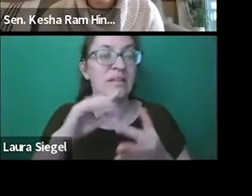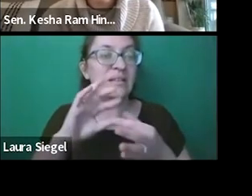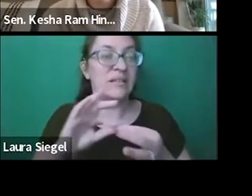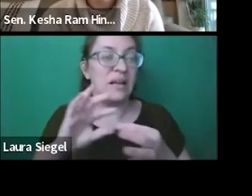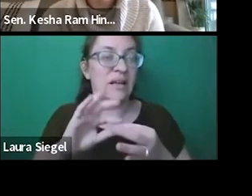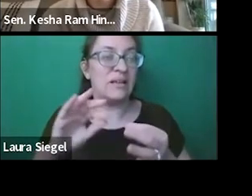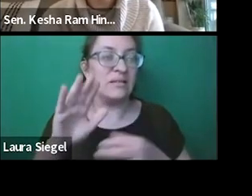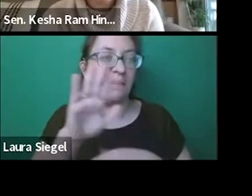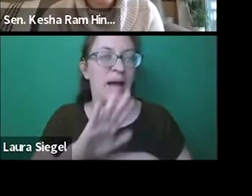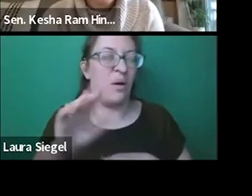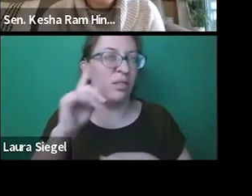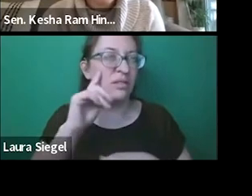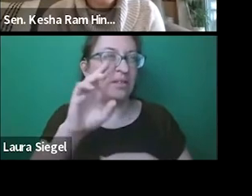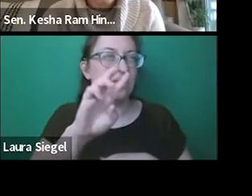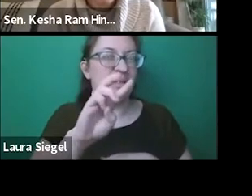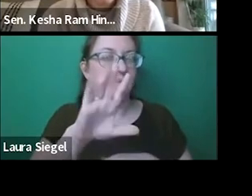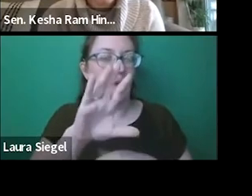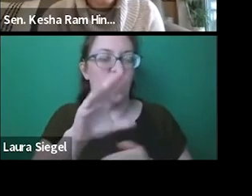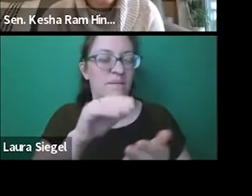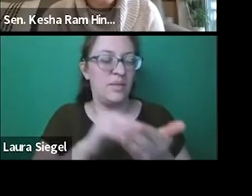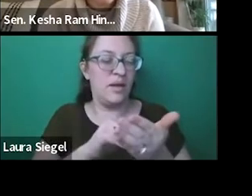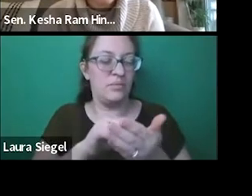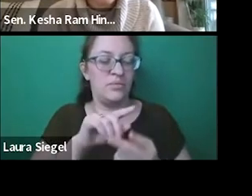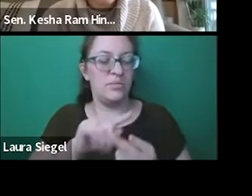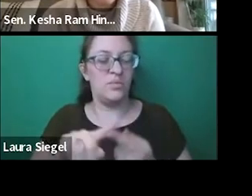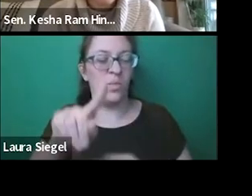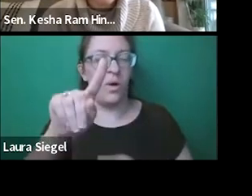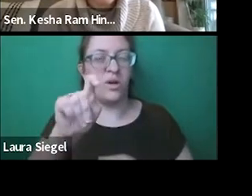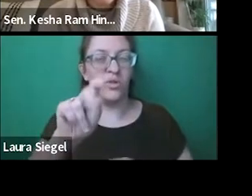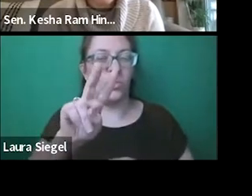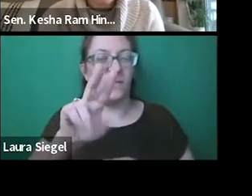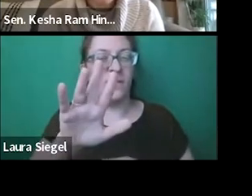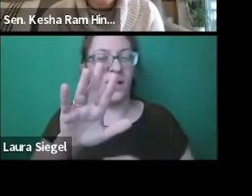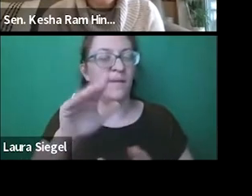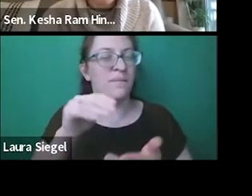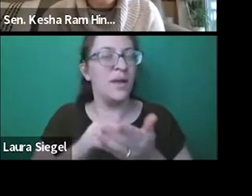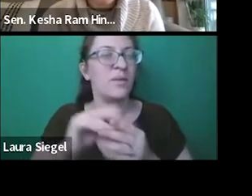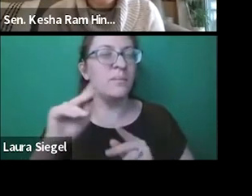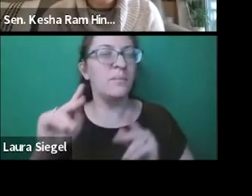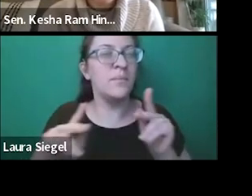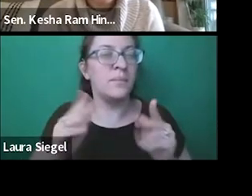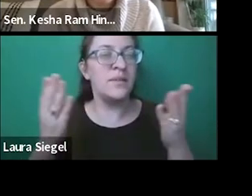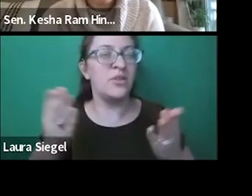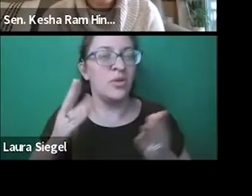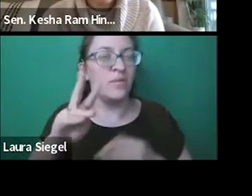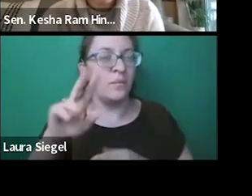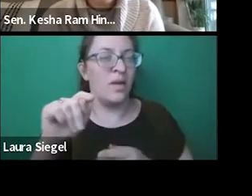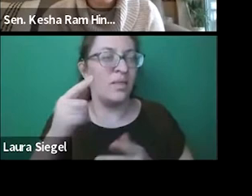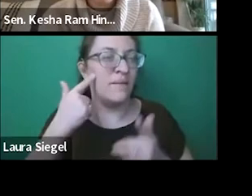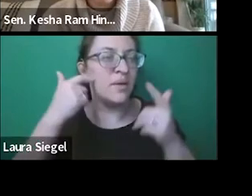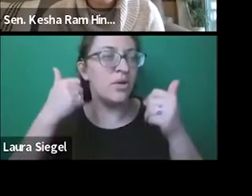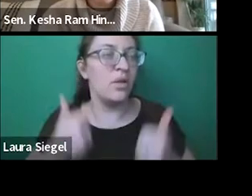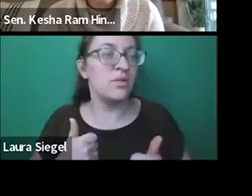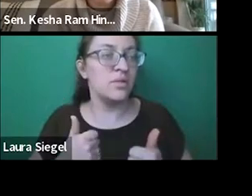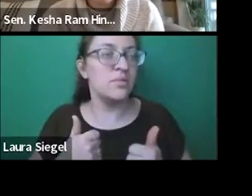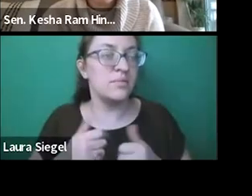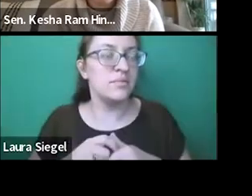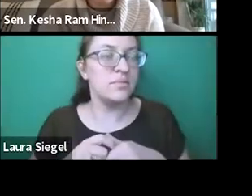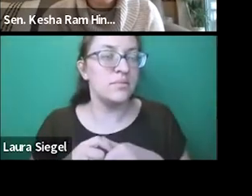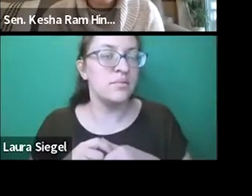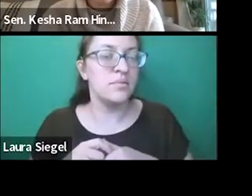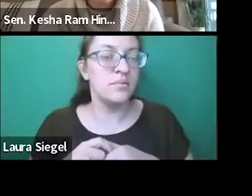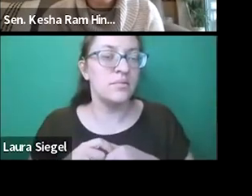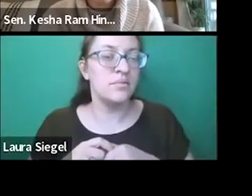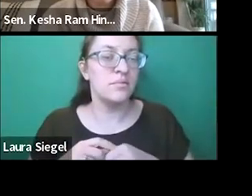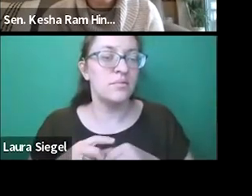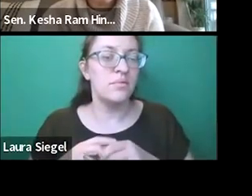report that was recently published. It states that there are about 65,000 to 125,000 people in the